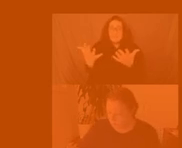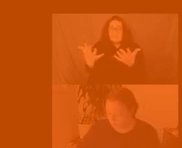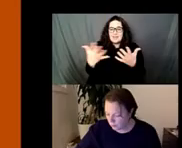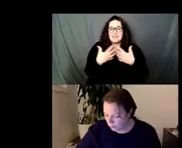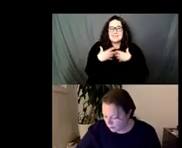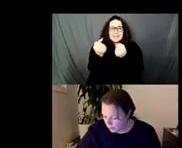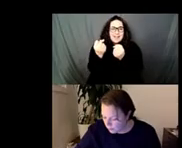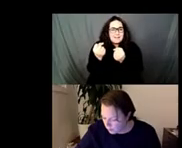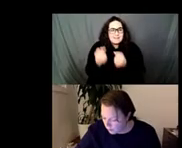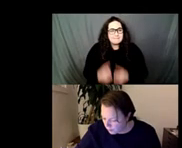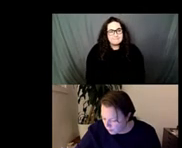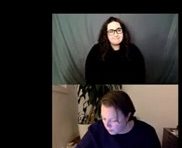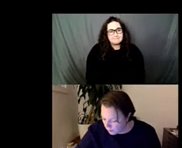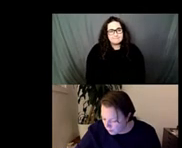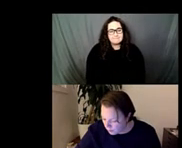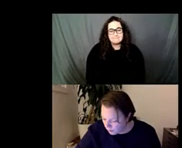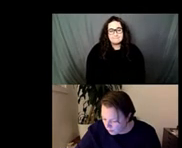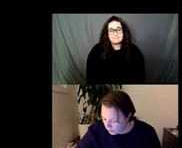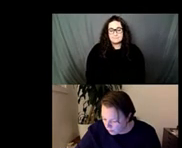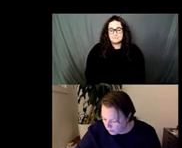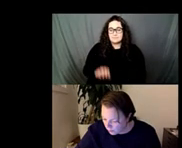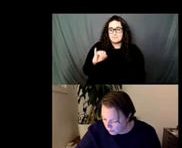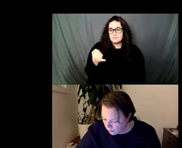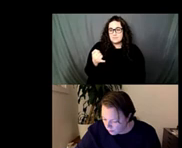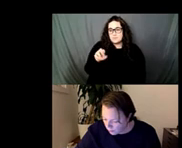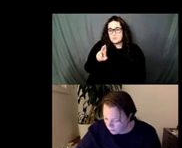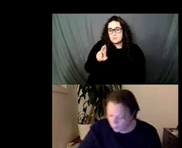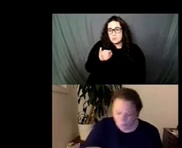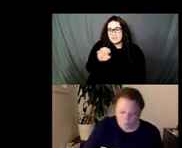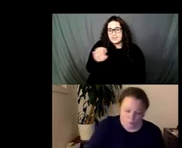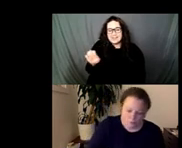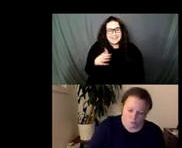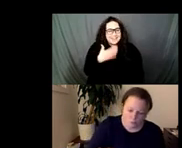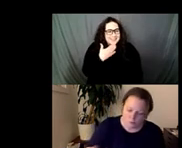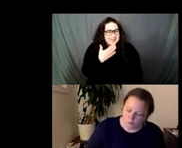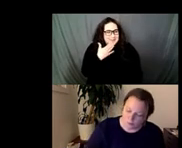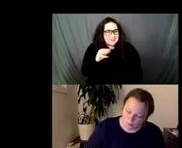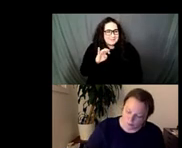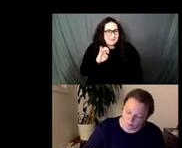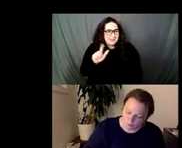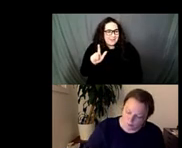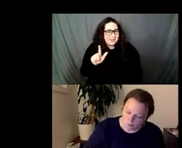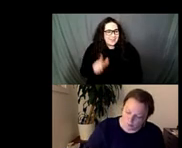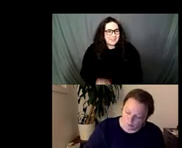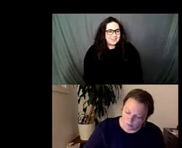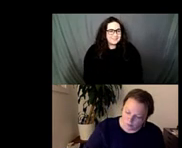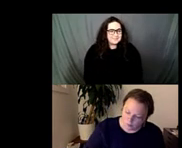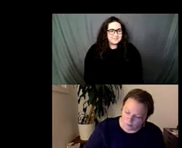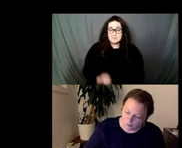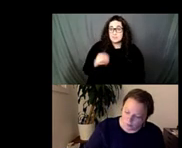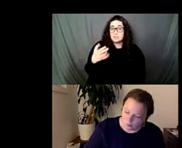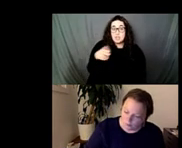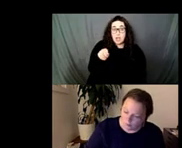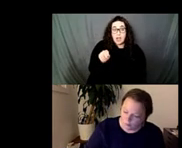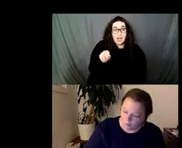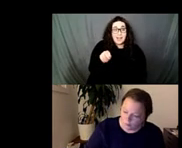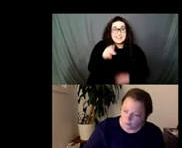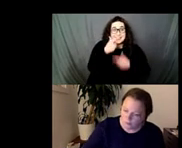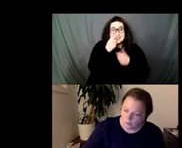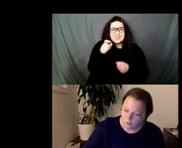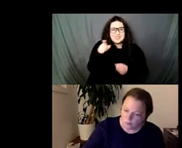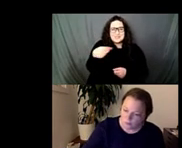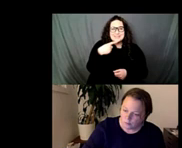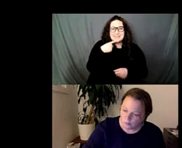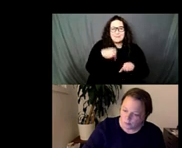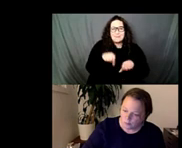thank you so much Michael thank you very much for that it's interesting you mentioned the broken glass because there was a student in the space today who who